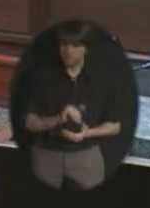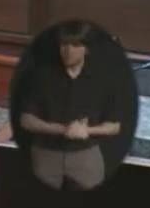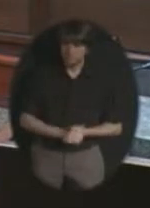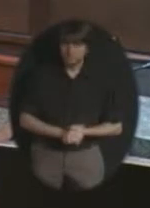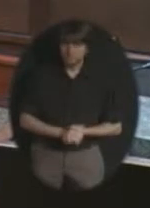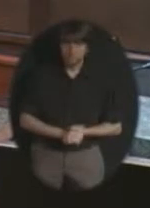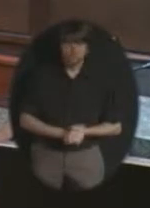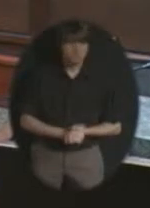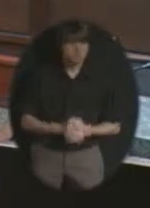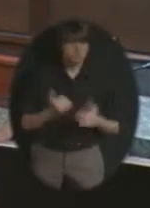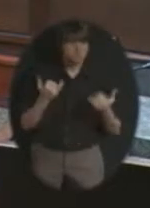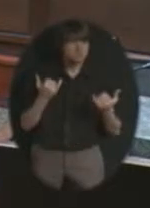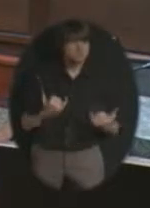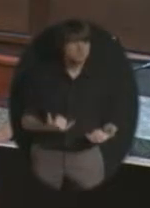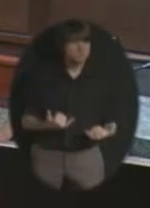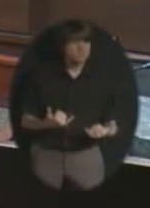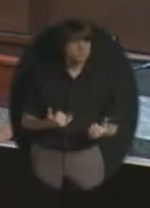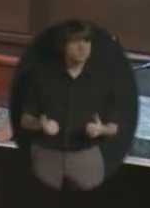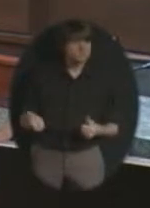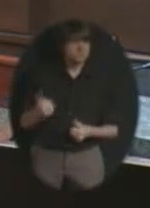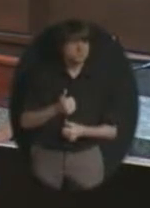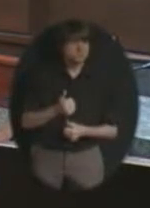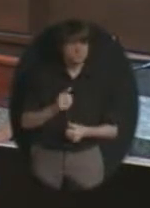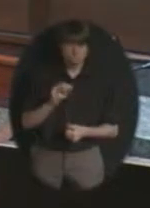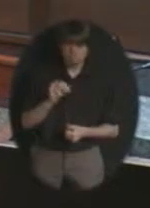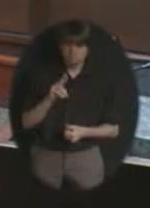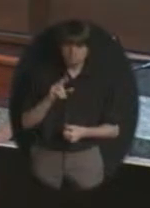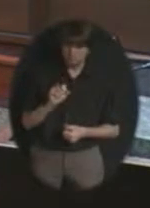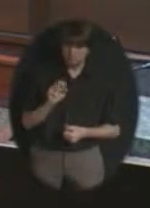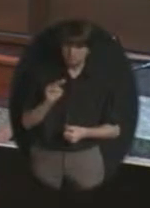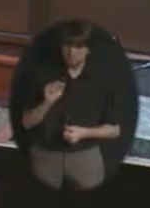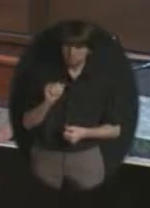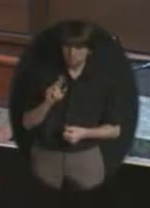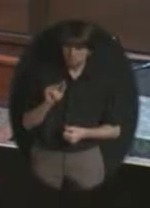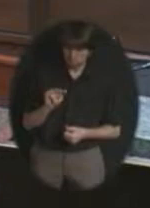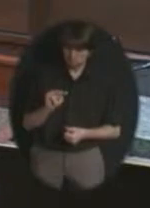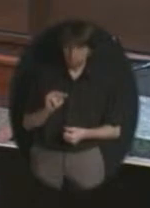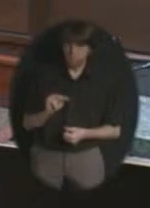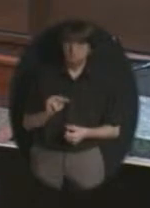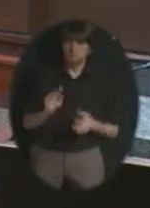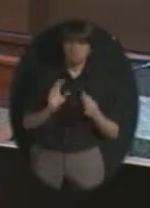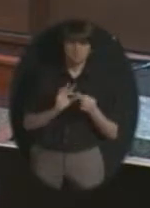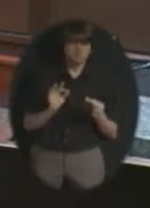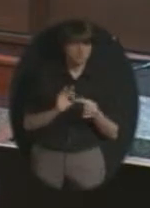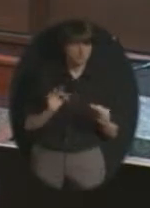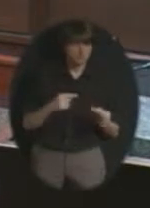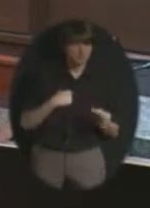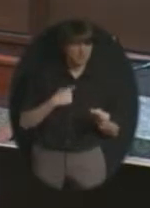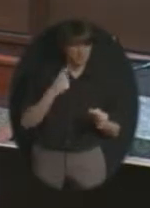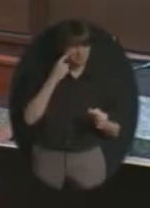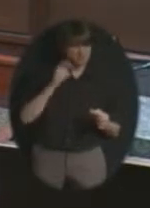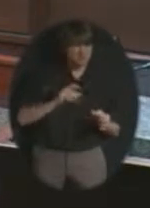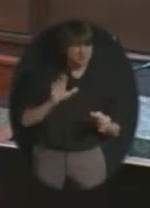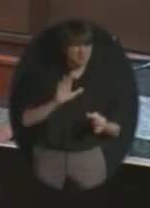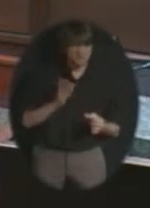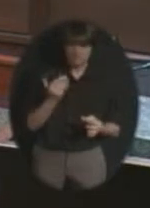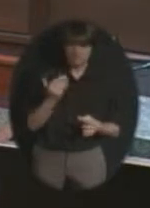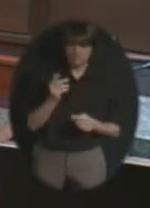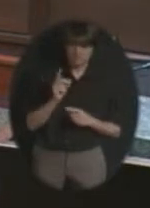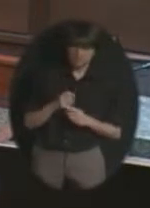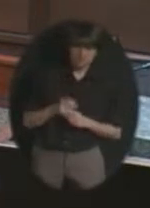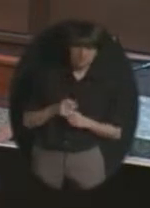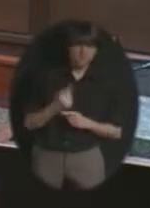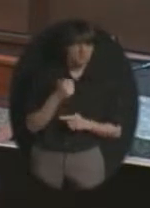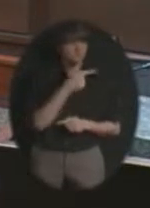we will need an executive session this evening I think that I need about 15 minutes and I know you need some 30